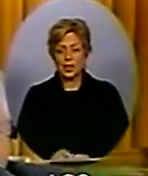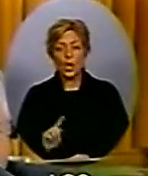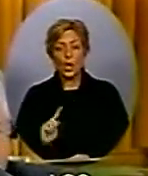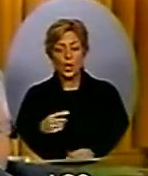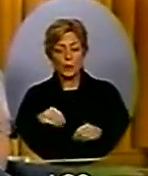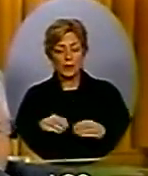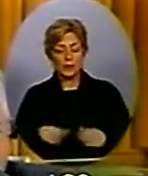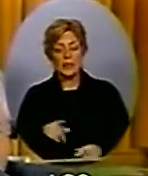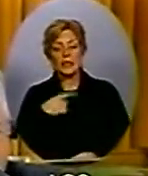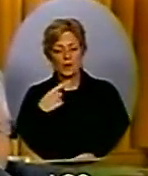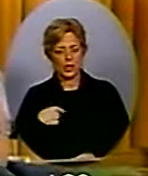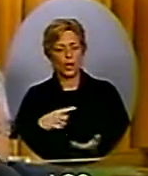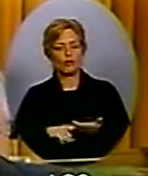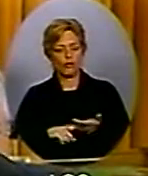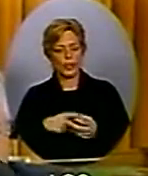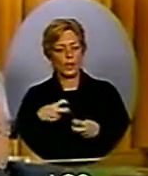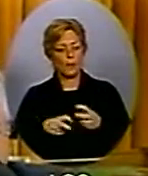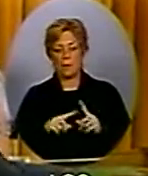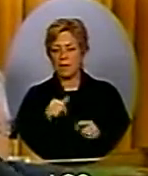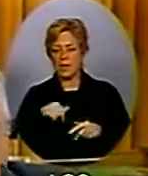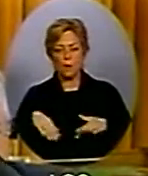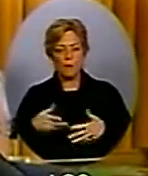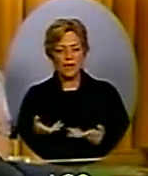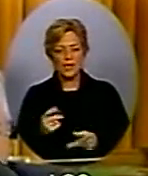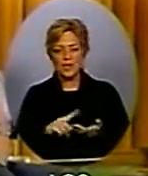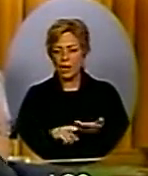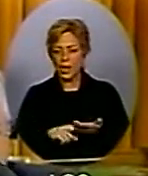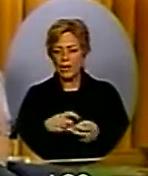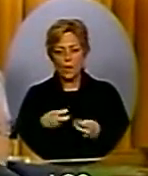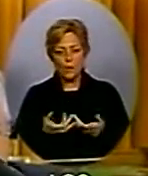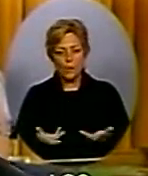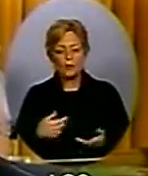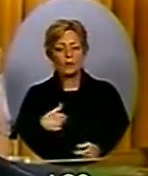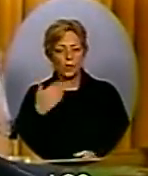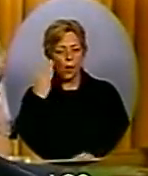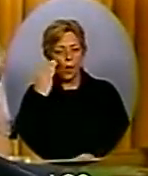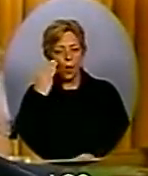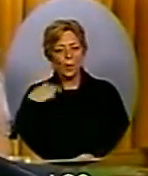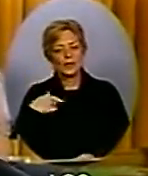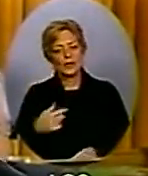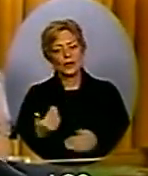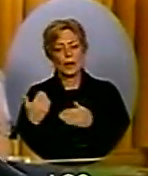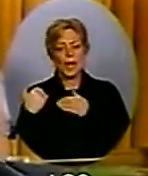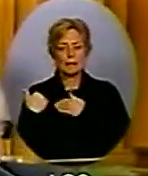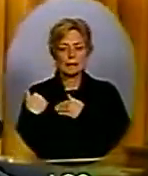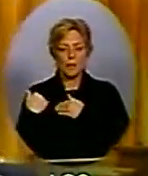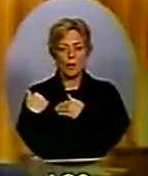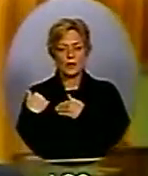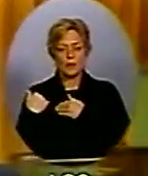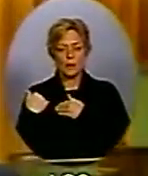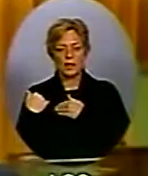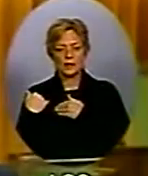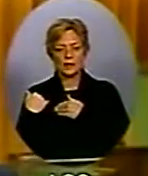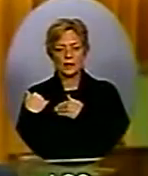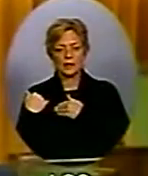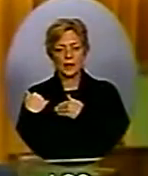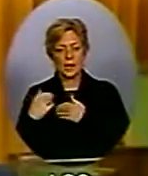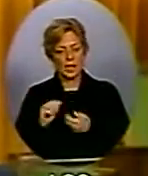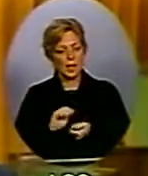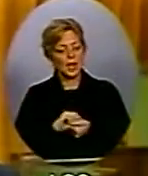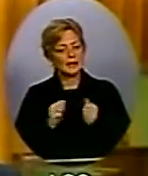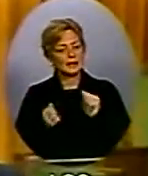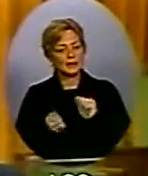because without any ministerial accountability, it's become a revolving door of ethical violations. When will a member for Labrador stand up in his house and take